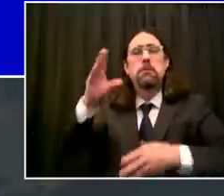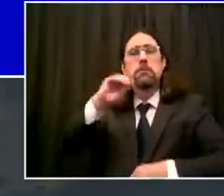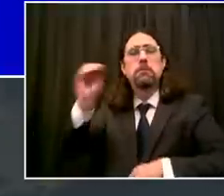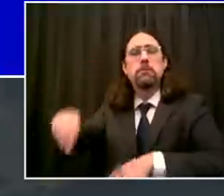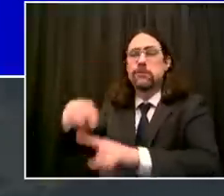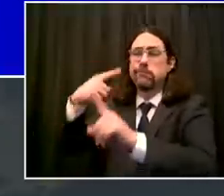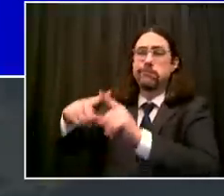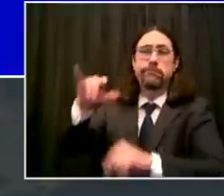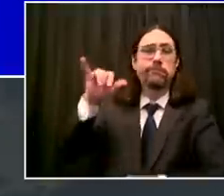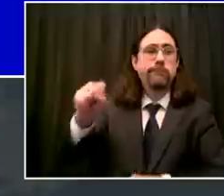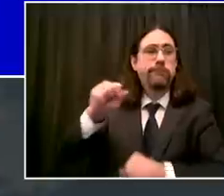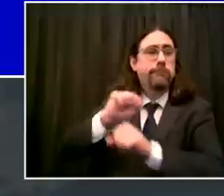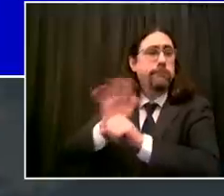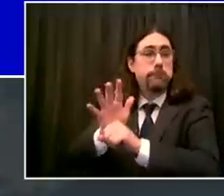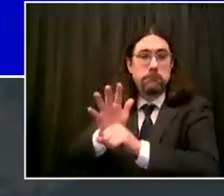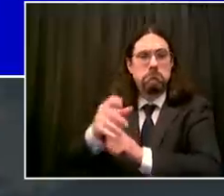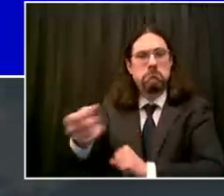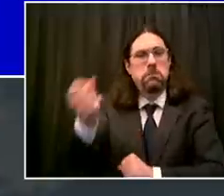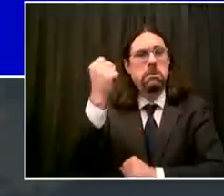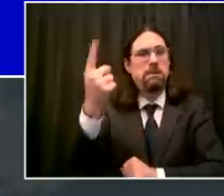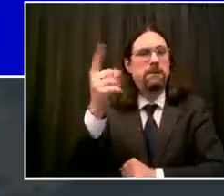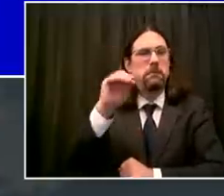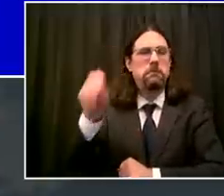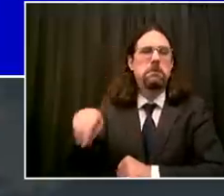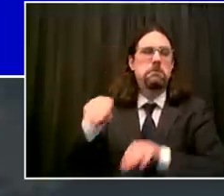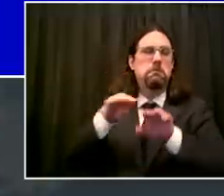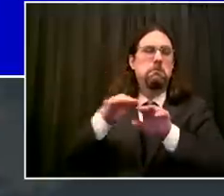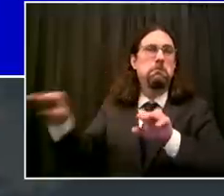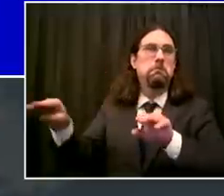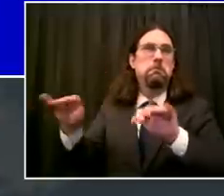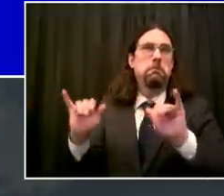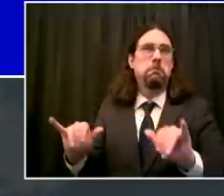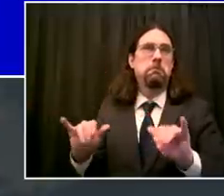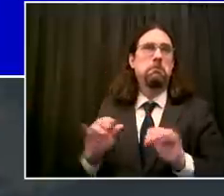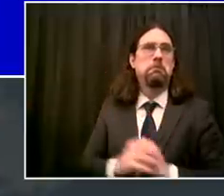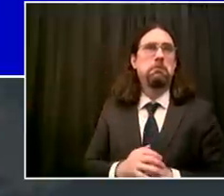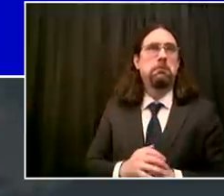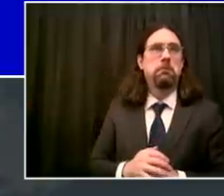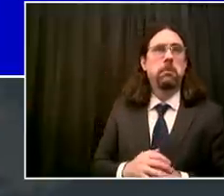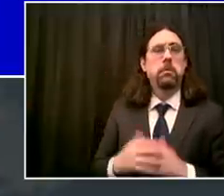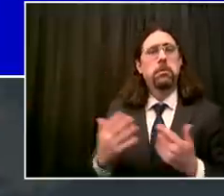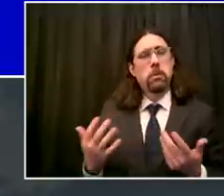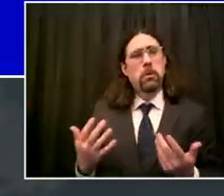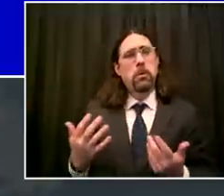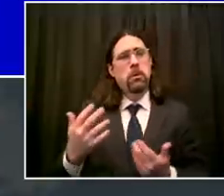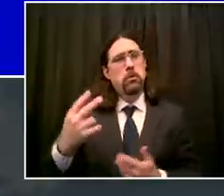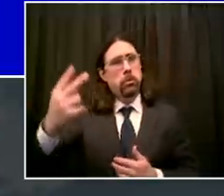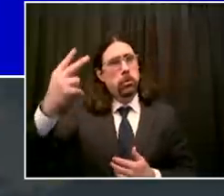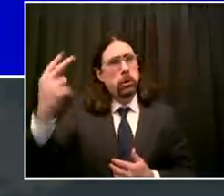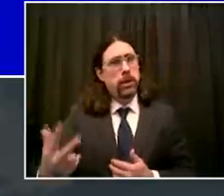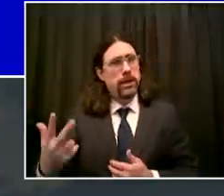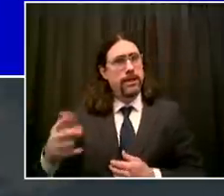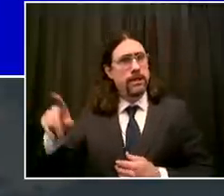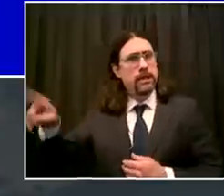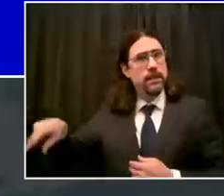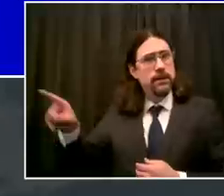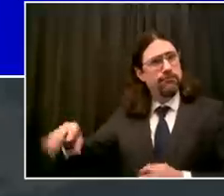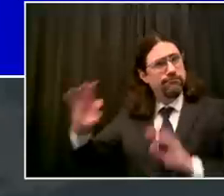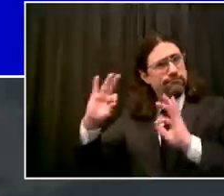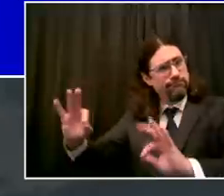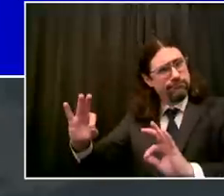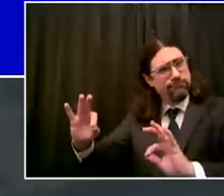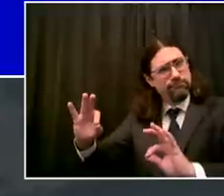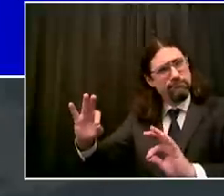because of the overall direction great news on the number of people going into the hospitals but we need to create that steady progress to get to the next stage